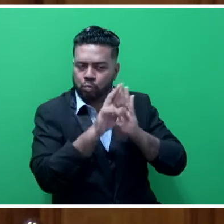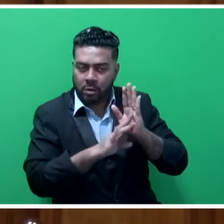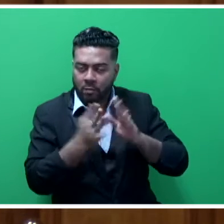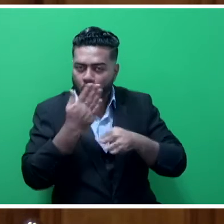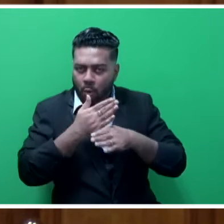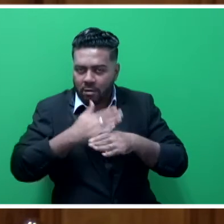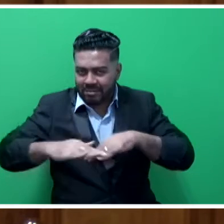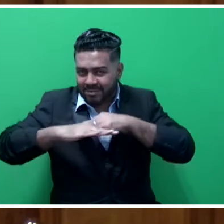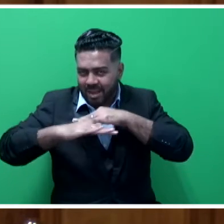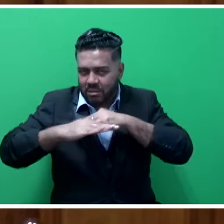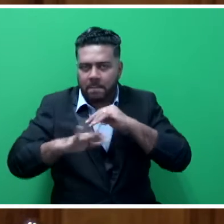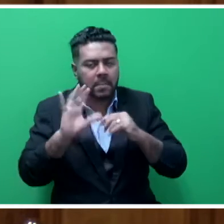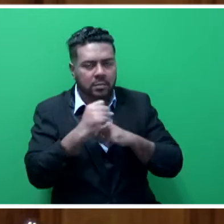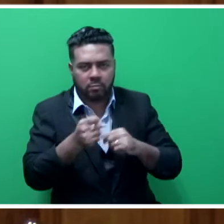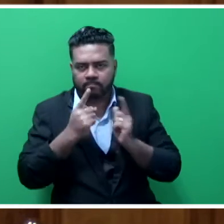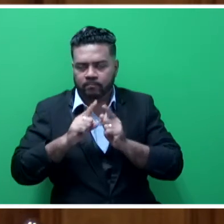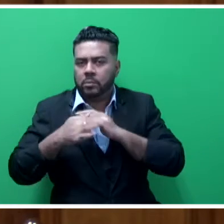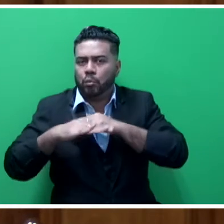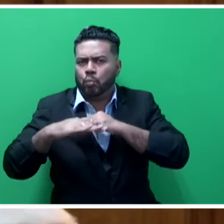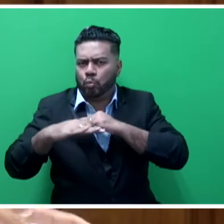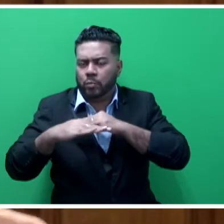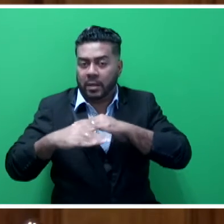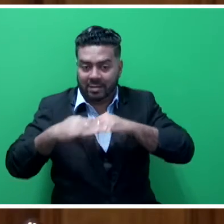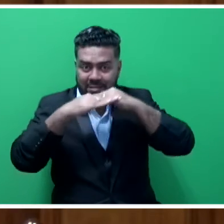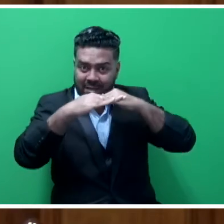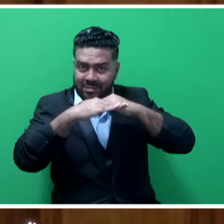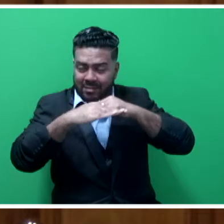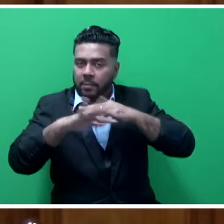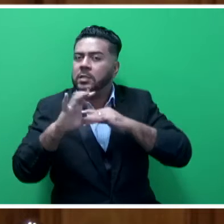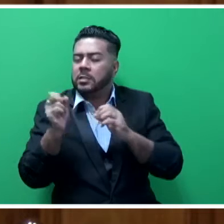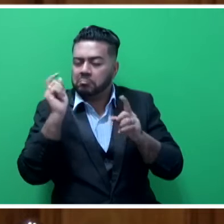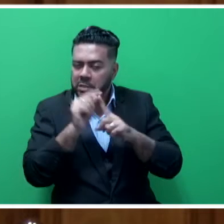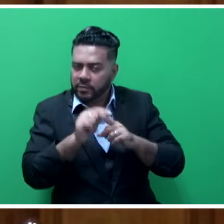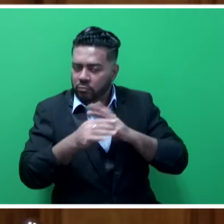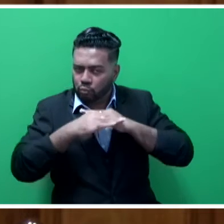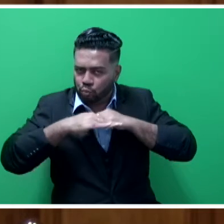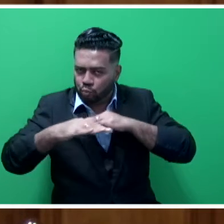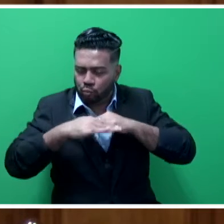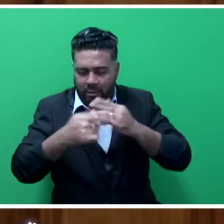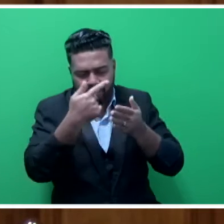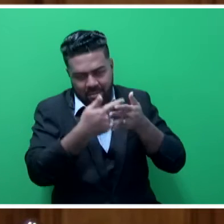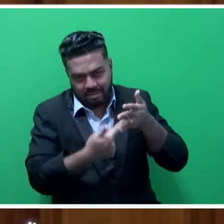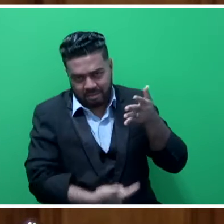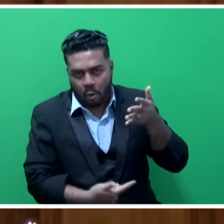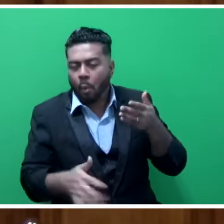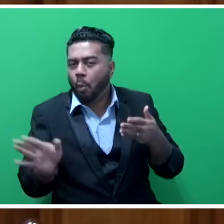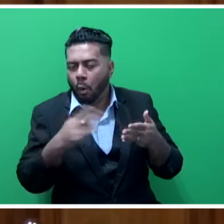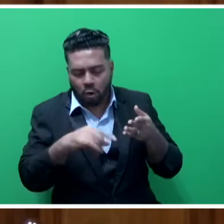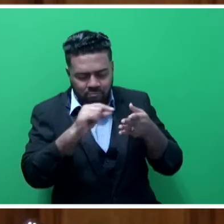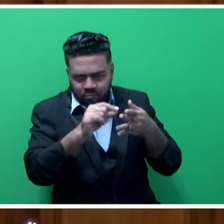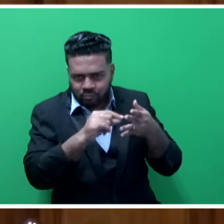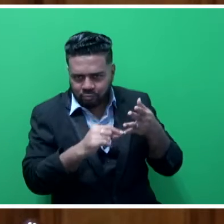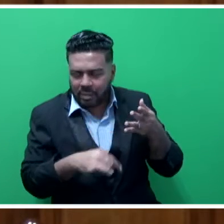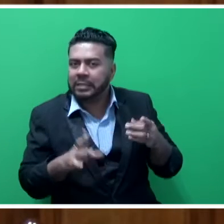work standards and specifications. These standards and specifications, they list all the vital elements in which